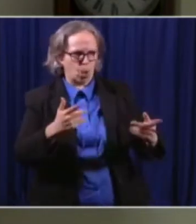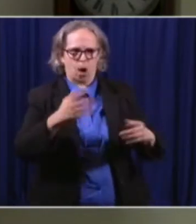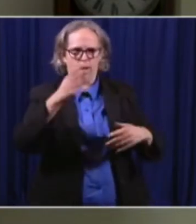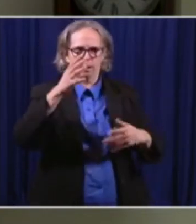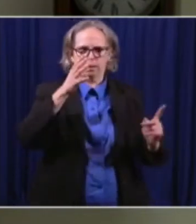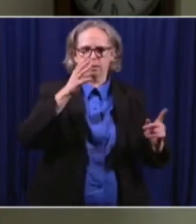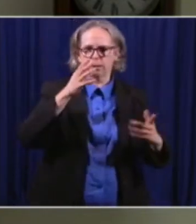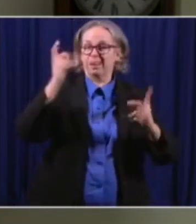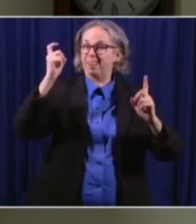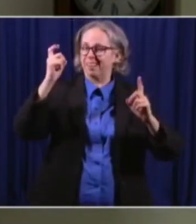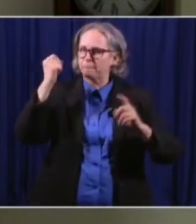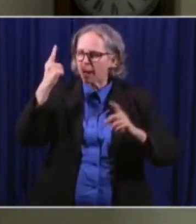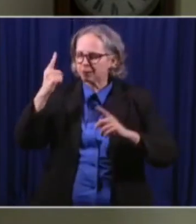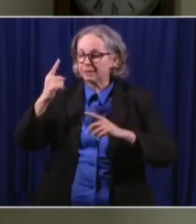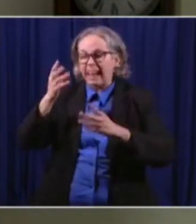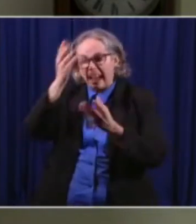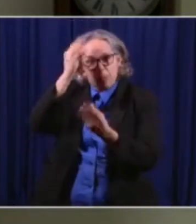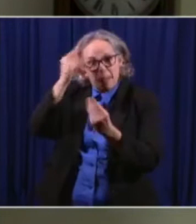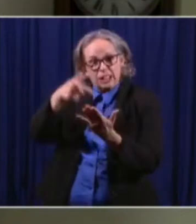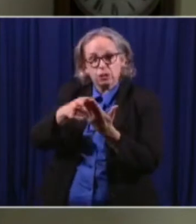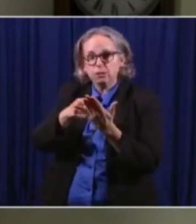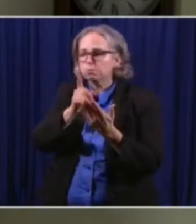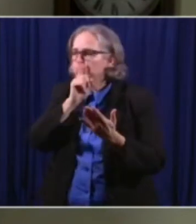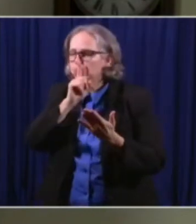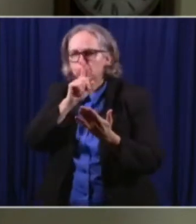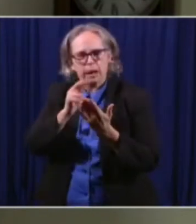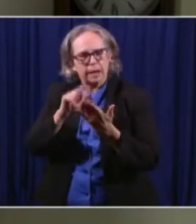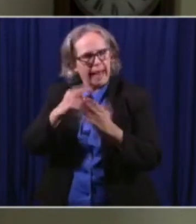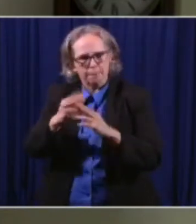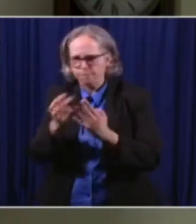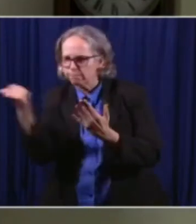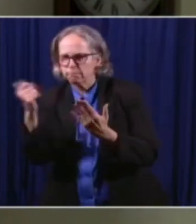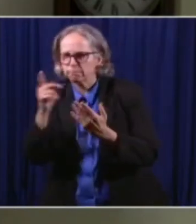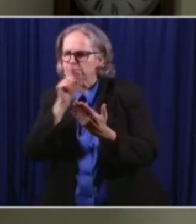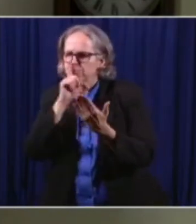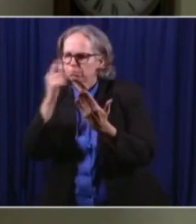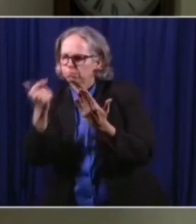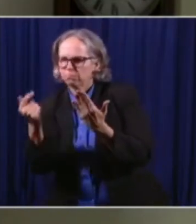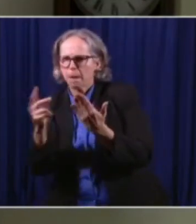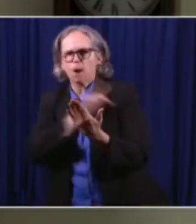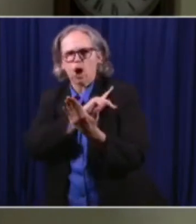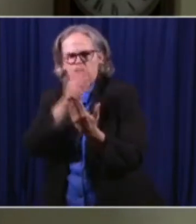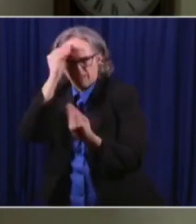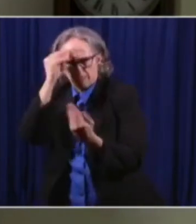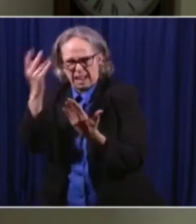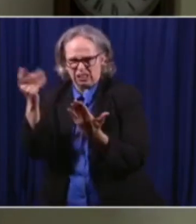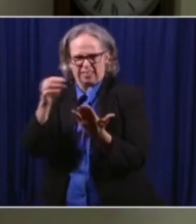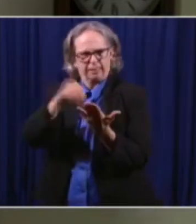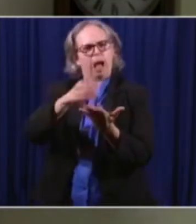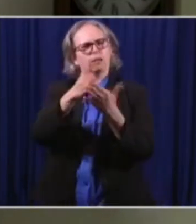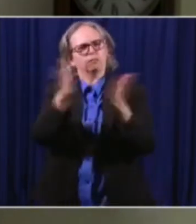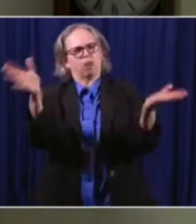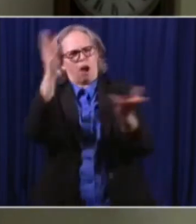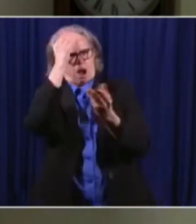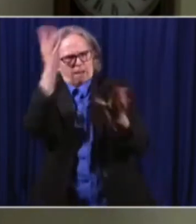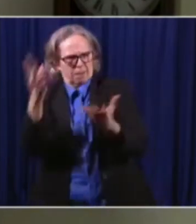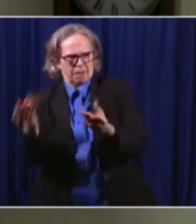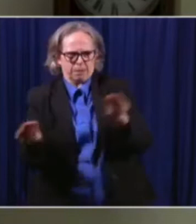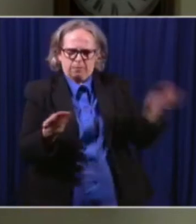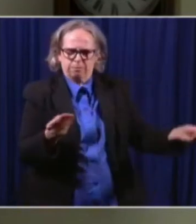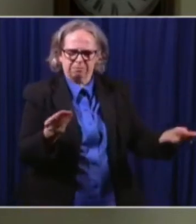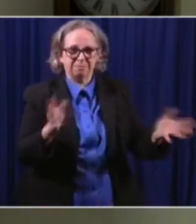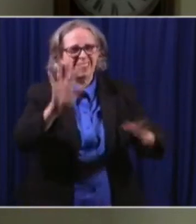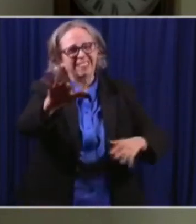Reporting illness to parents and guardians is nothing new for schools. They do it. There's head lice in school.